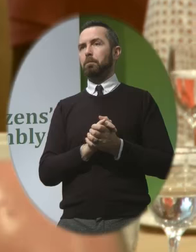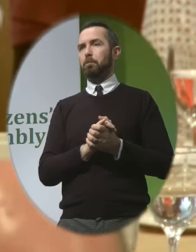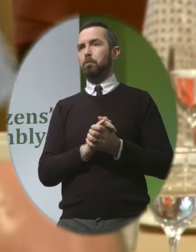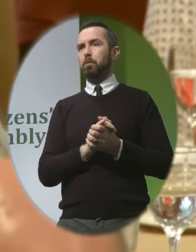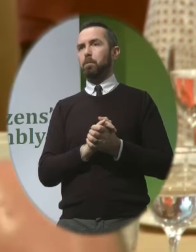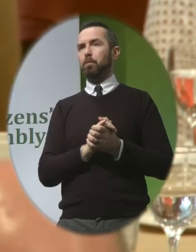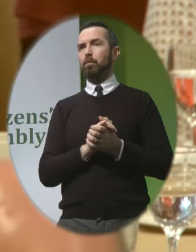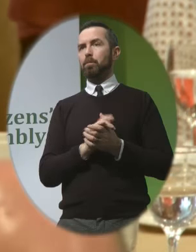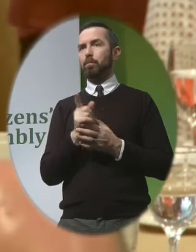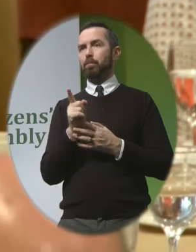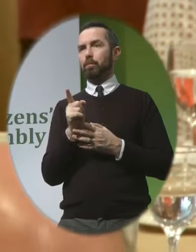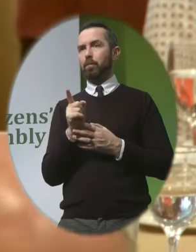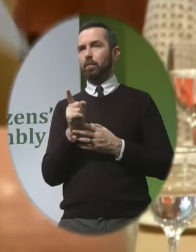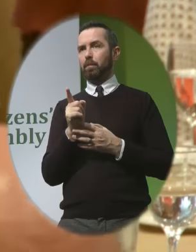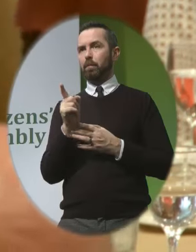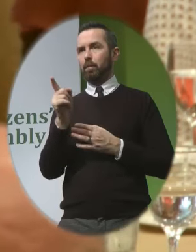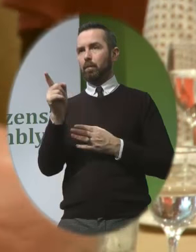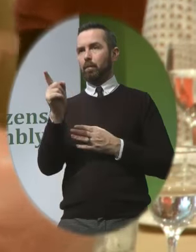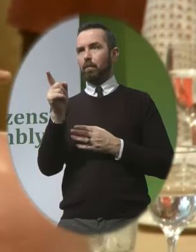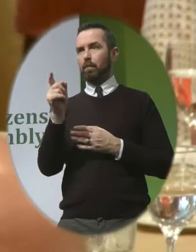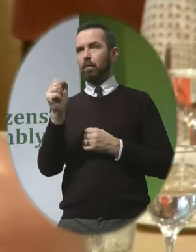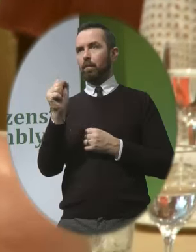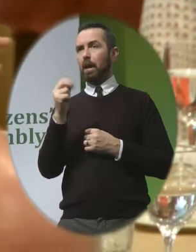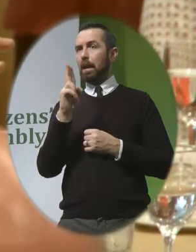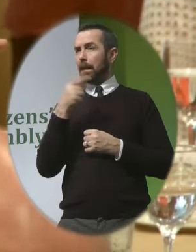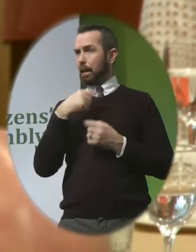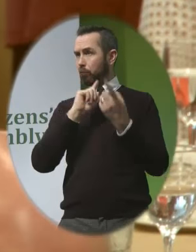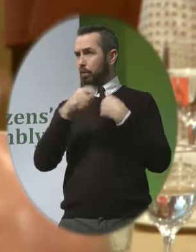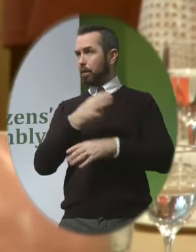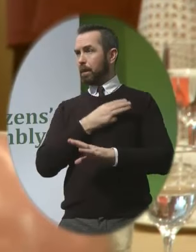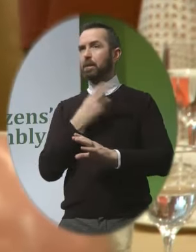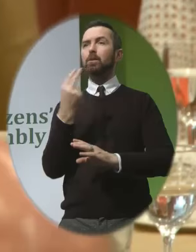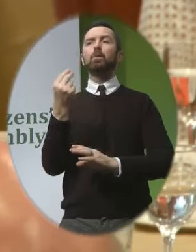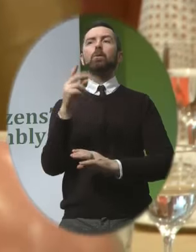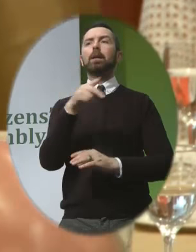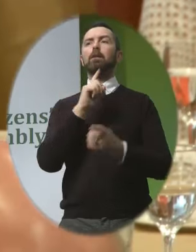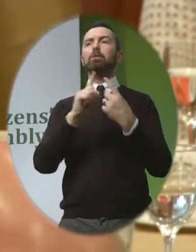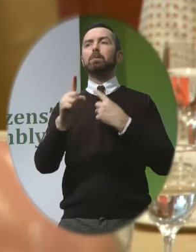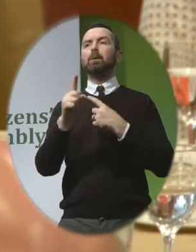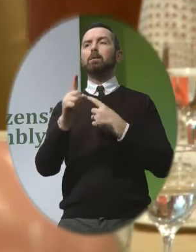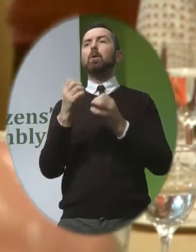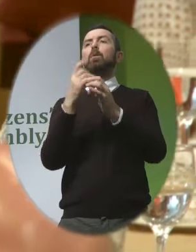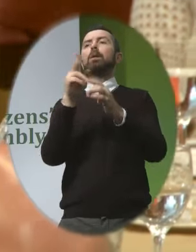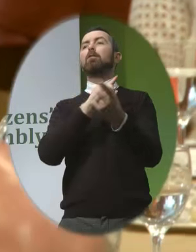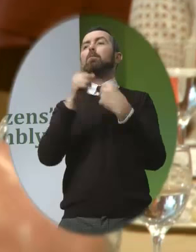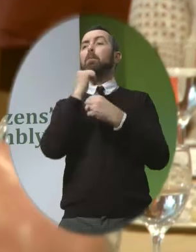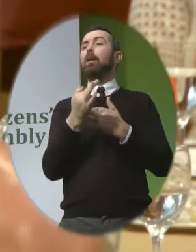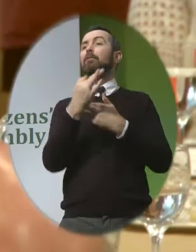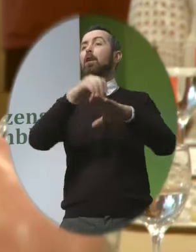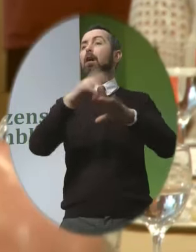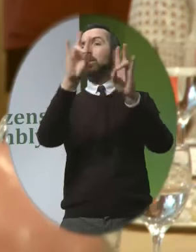Thank you Another question? Can I respond? It's just a follow on